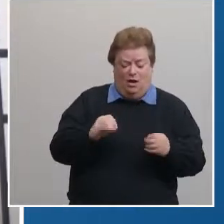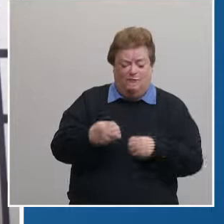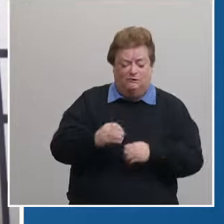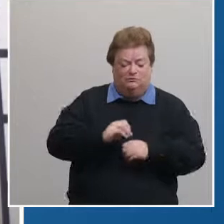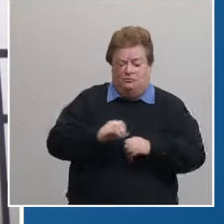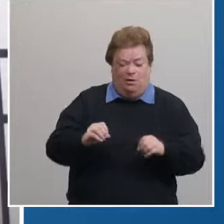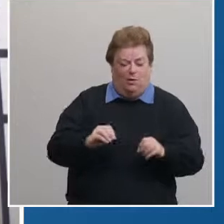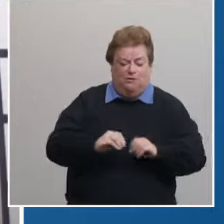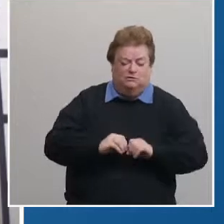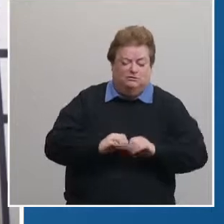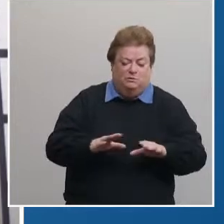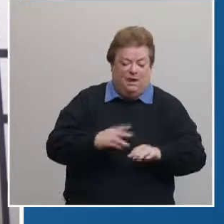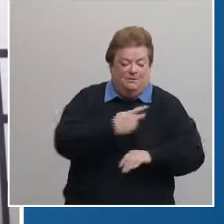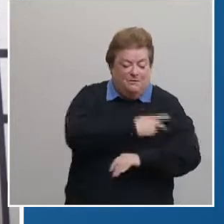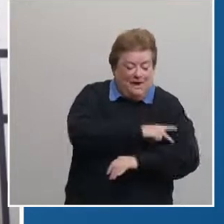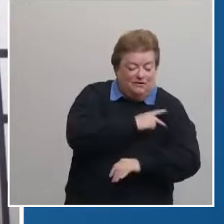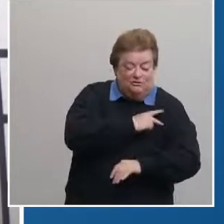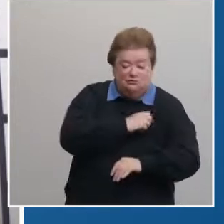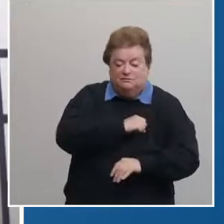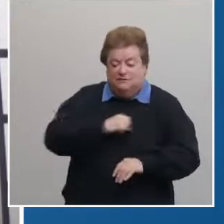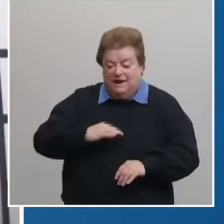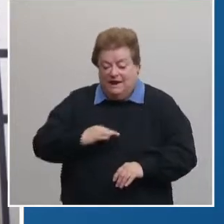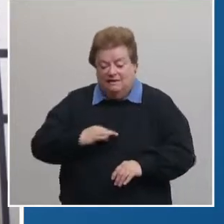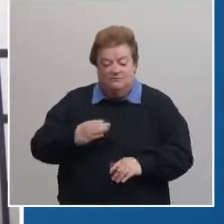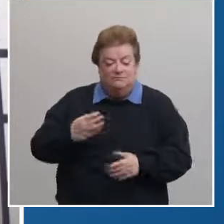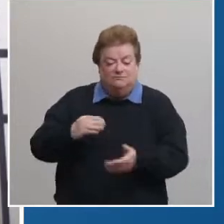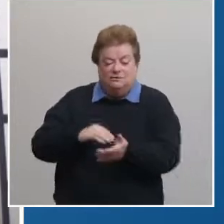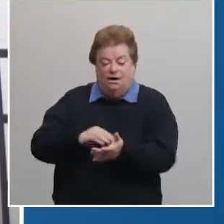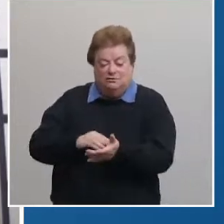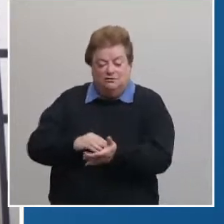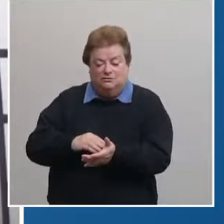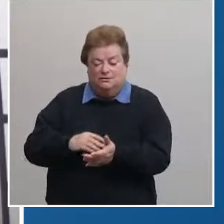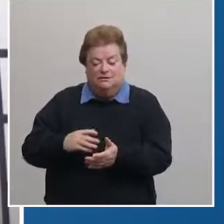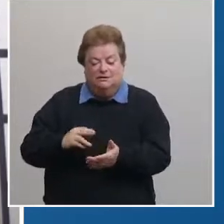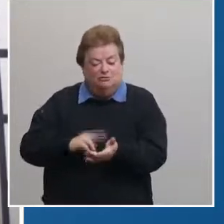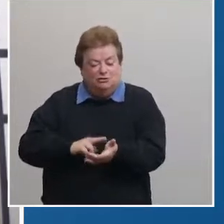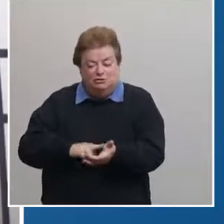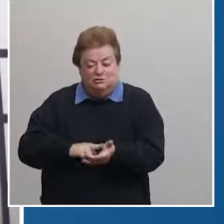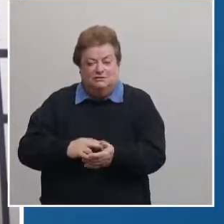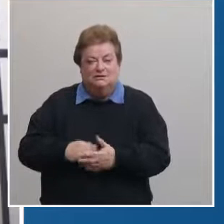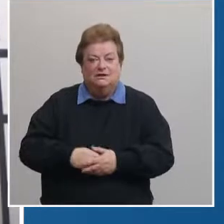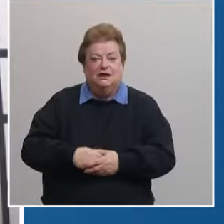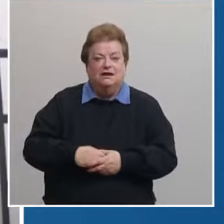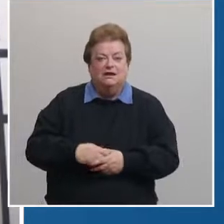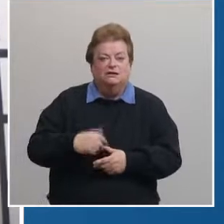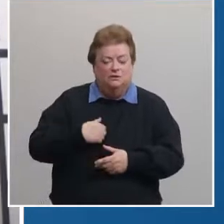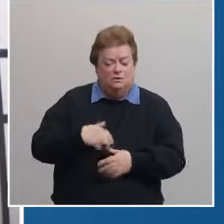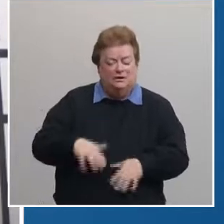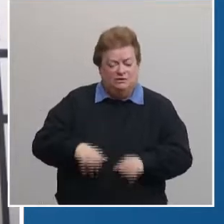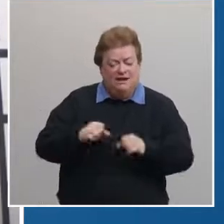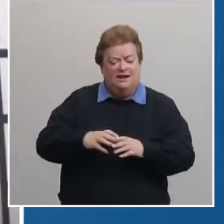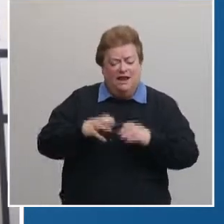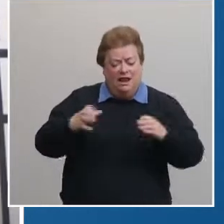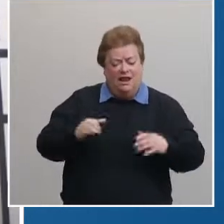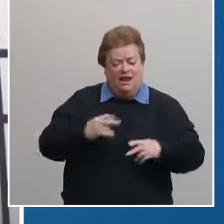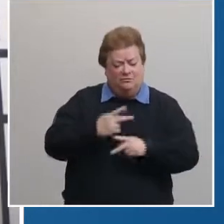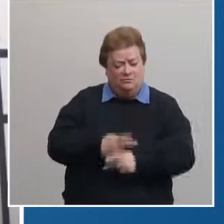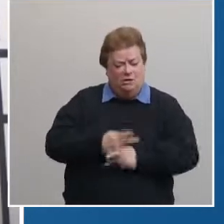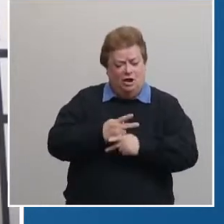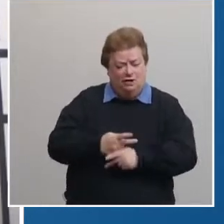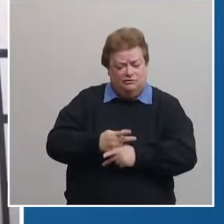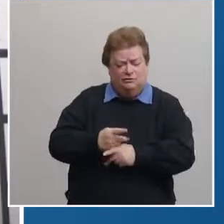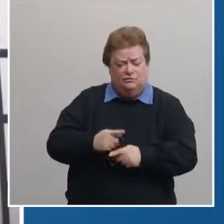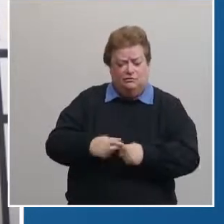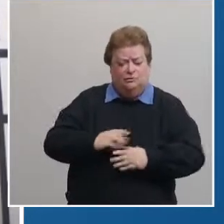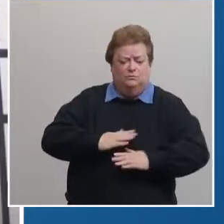patients or any contamination that's occurred so I feel like we've been taking a large number of precautions but just having the ability to